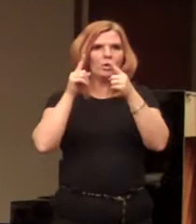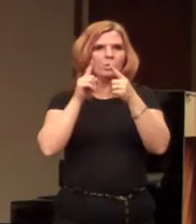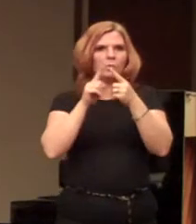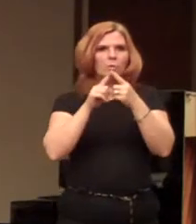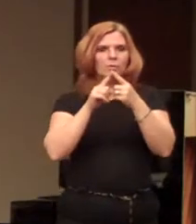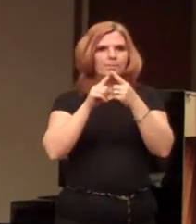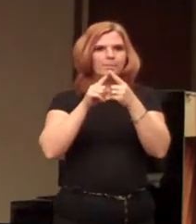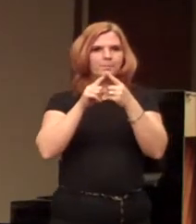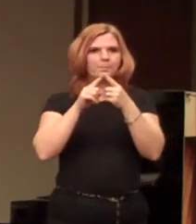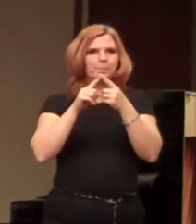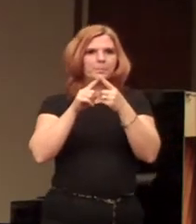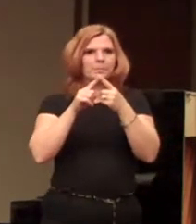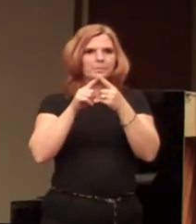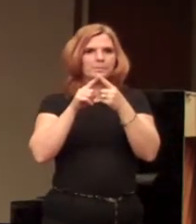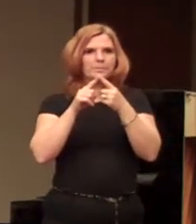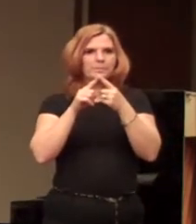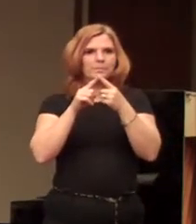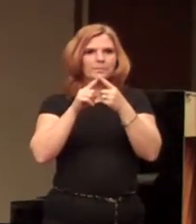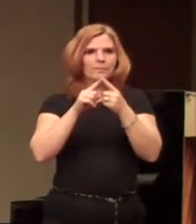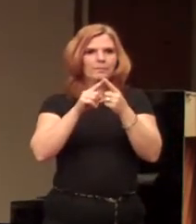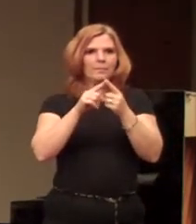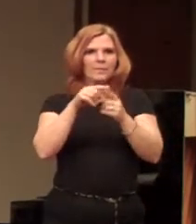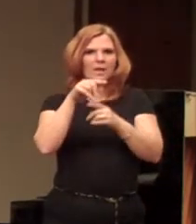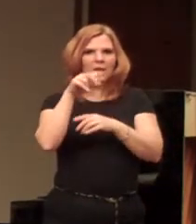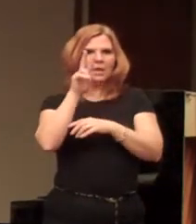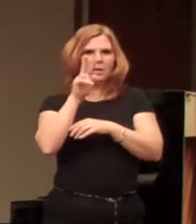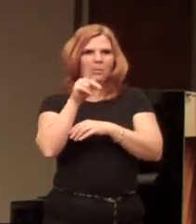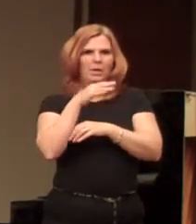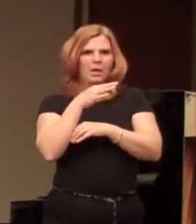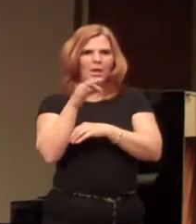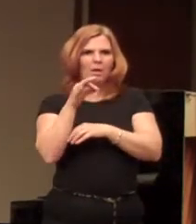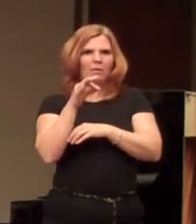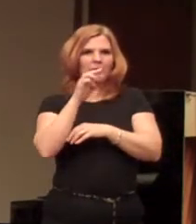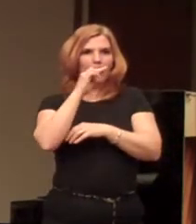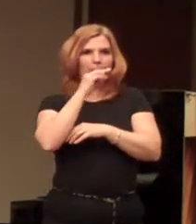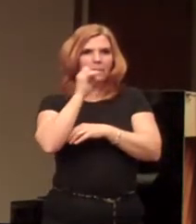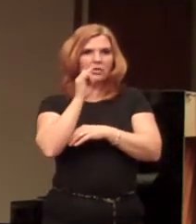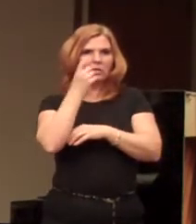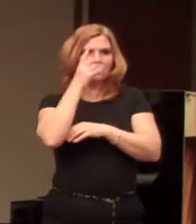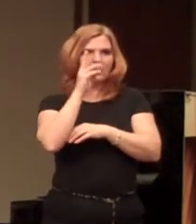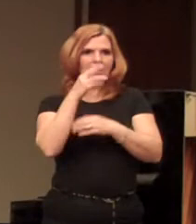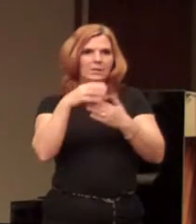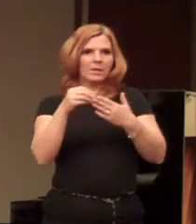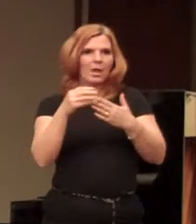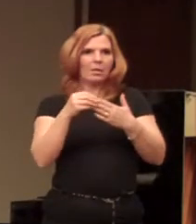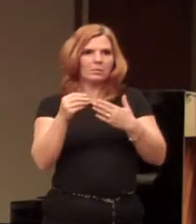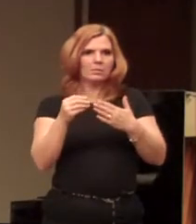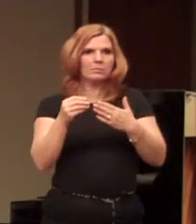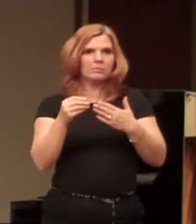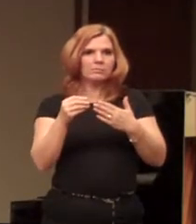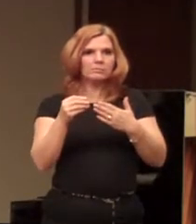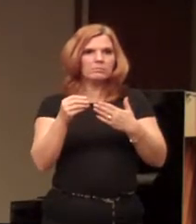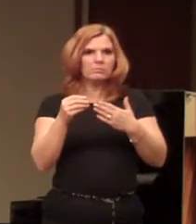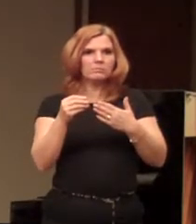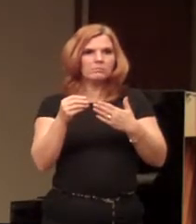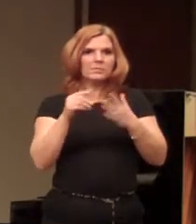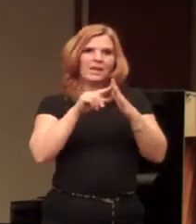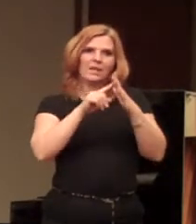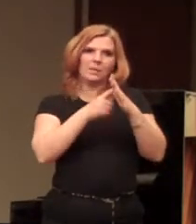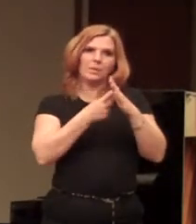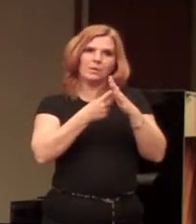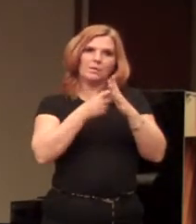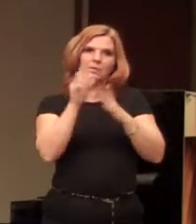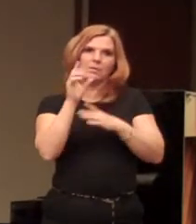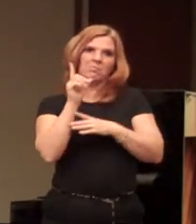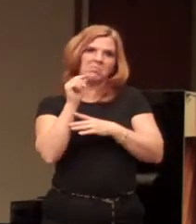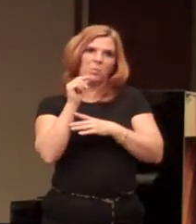UP of Michigan for six bucks at the beginning of